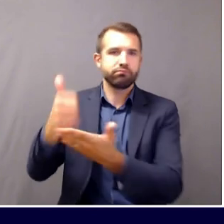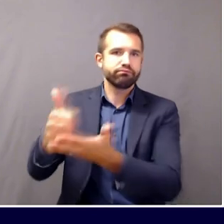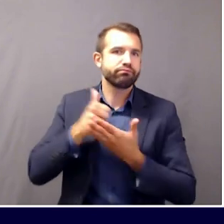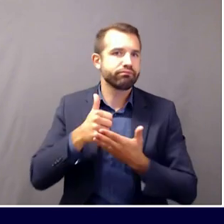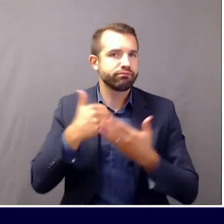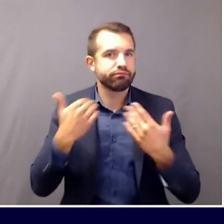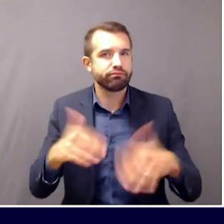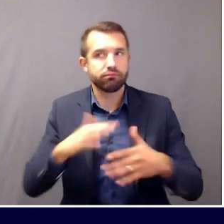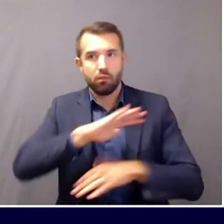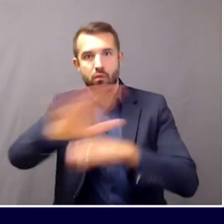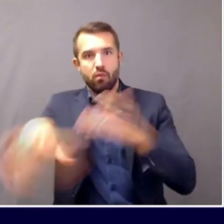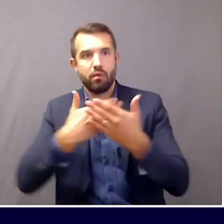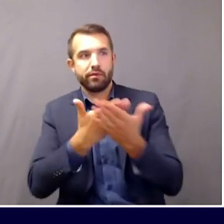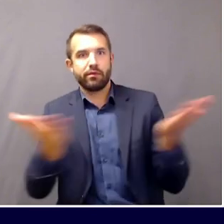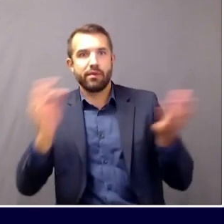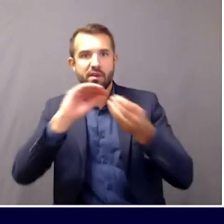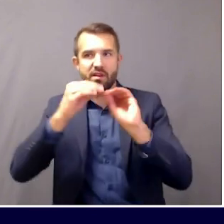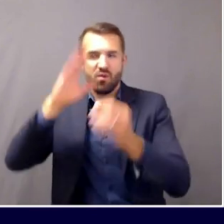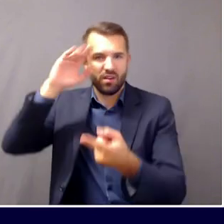to where we are today.